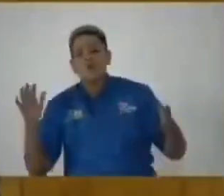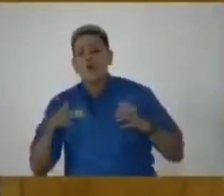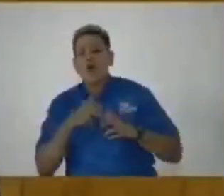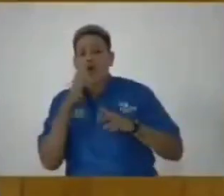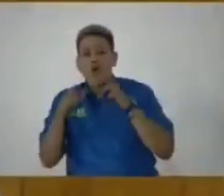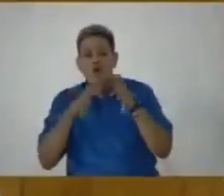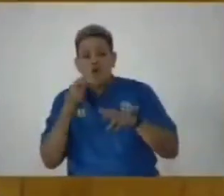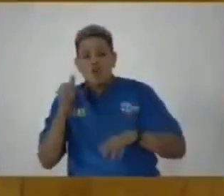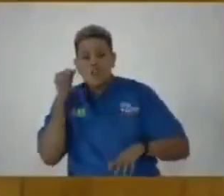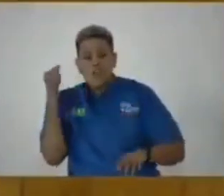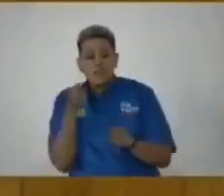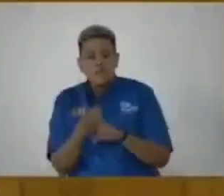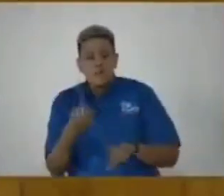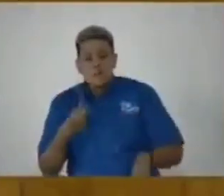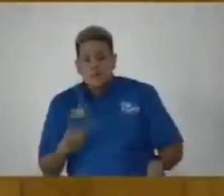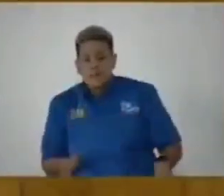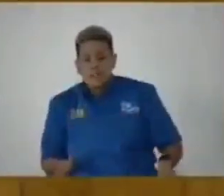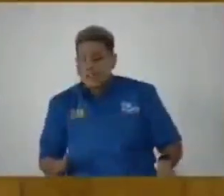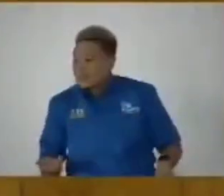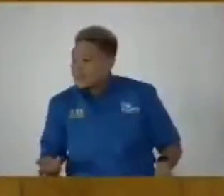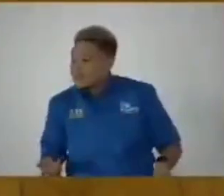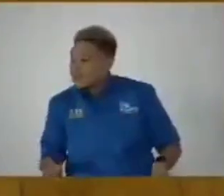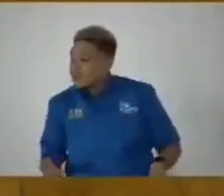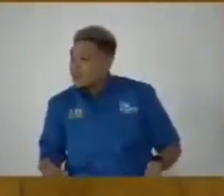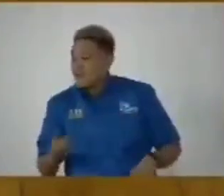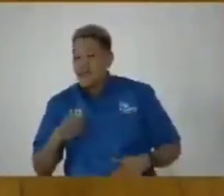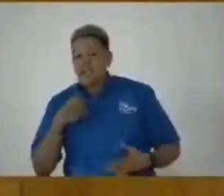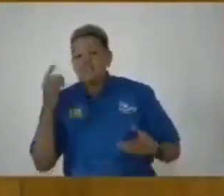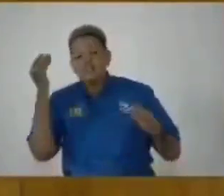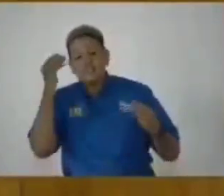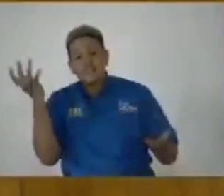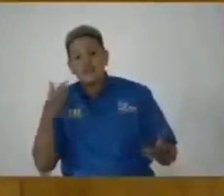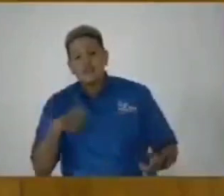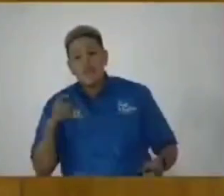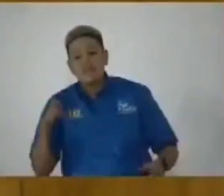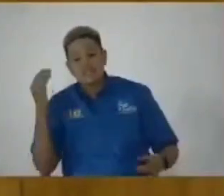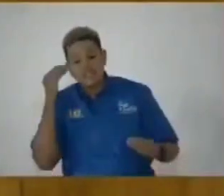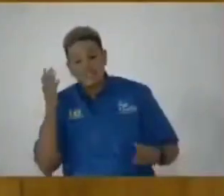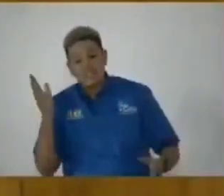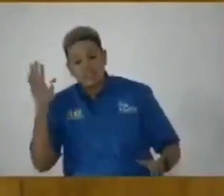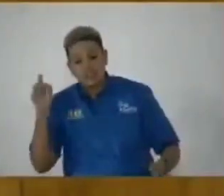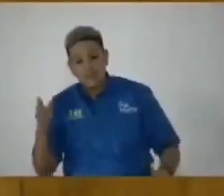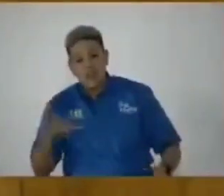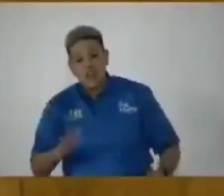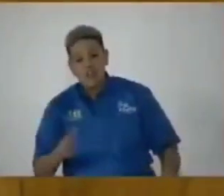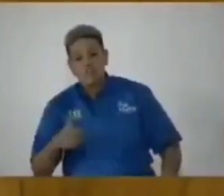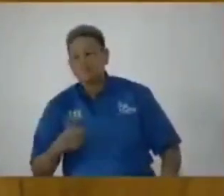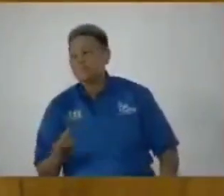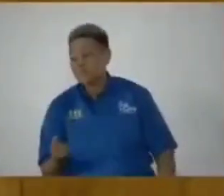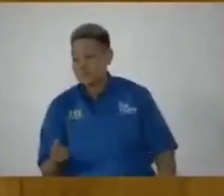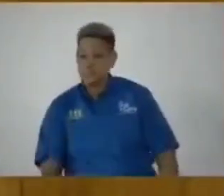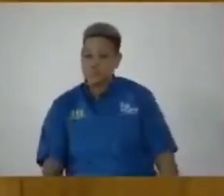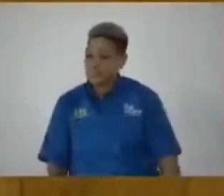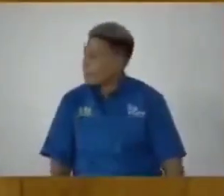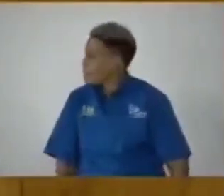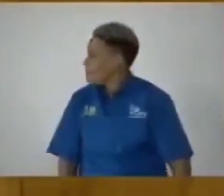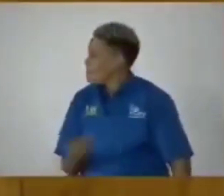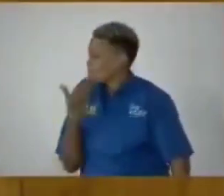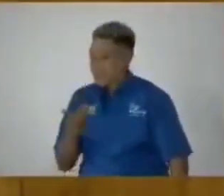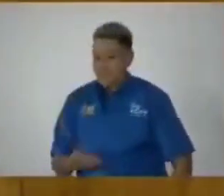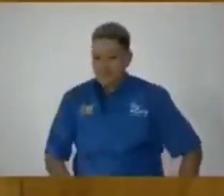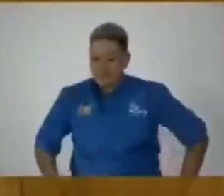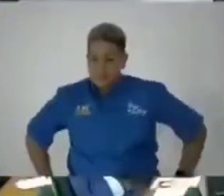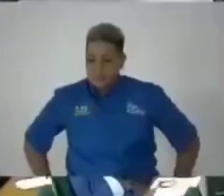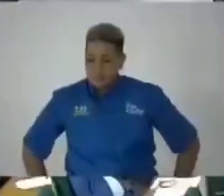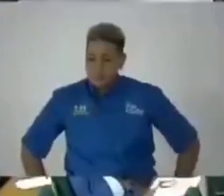it's not going to affect me you know you can i will say what i have to say as long as the speaker authorizes me to do so thank you madam